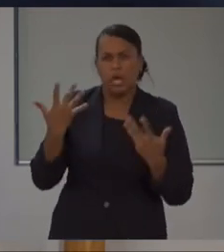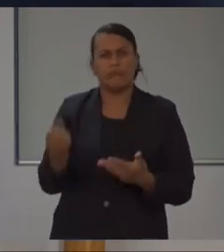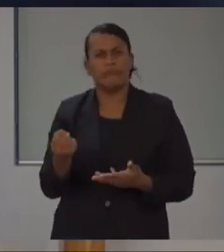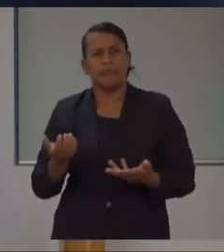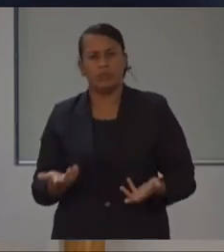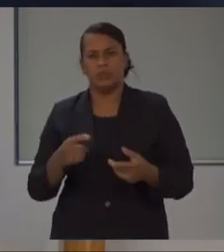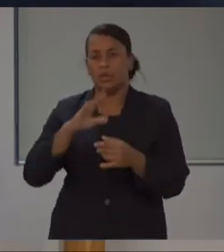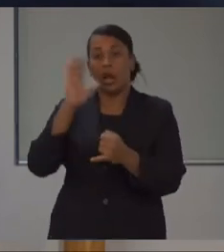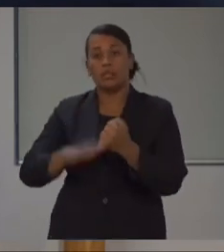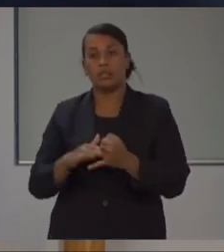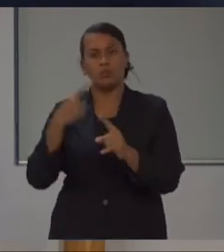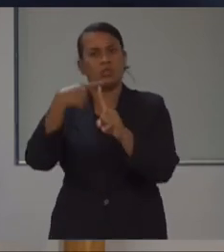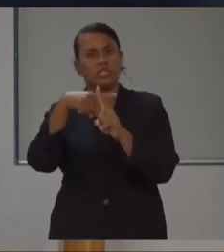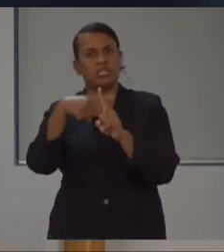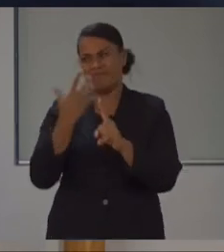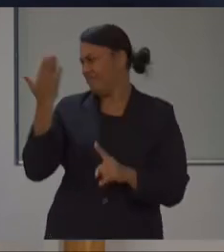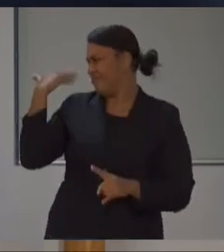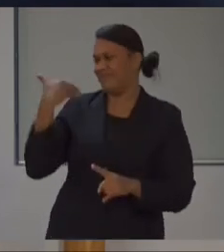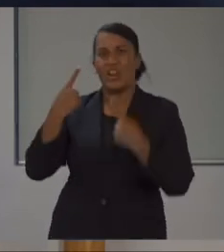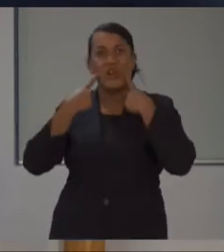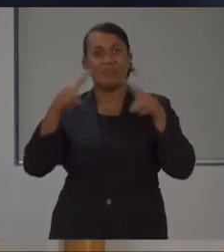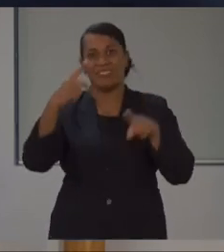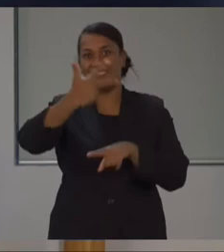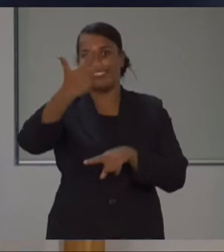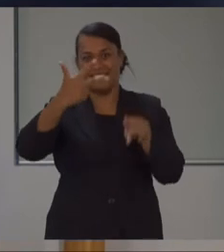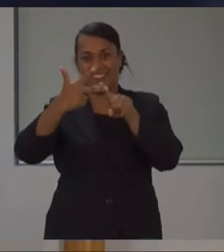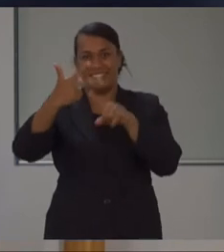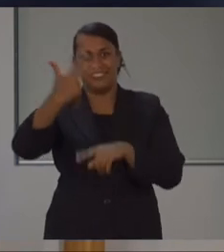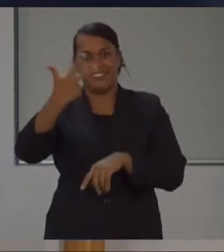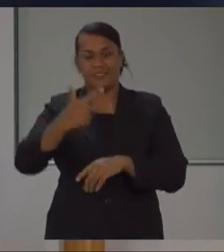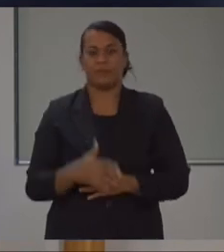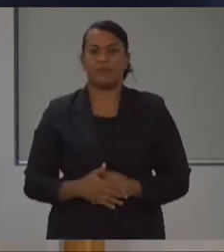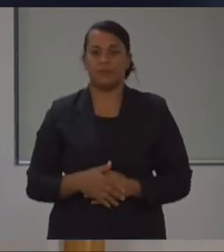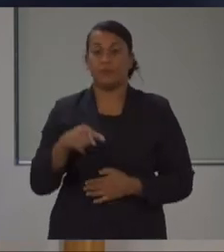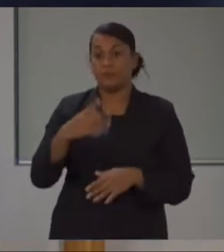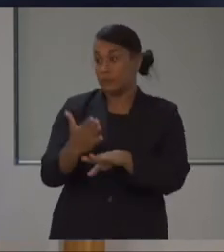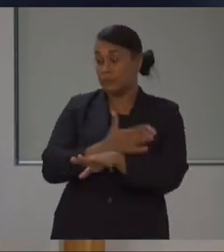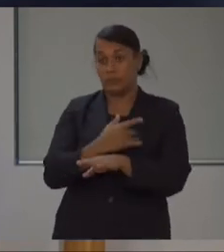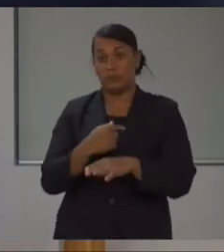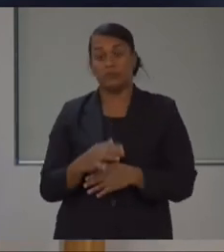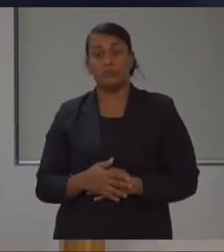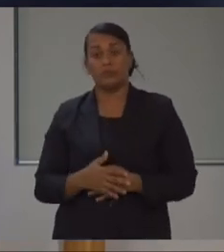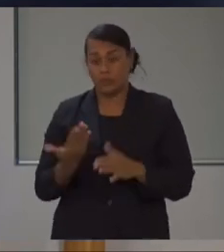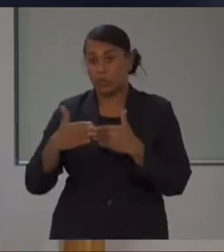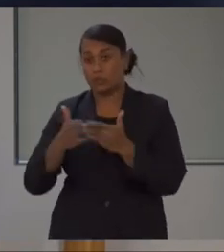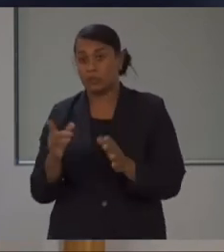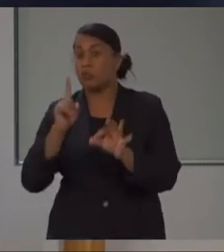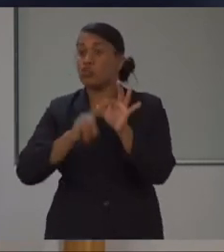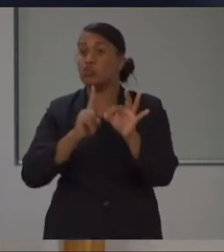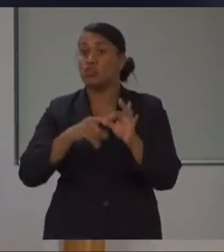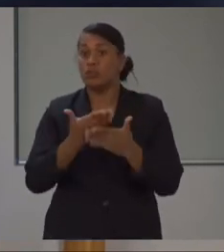positive case. And lastly, before we open up to questions, we also congratulate some of the